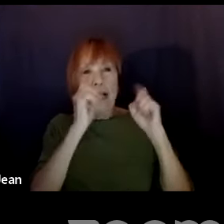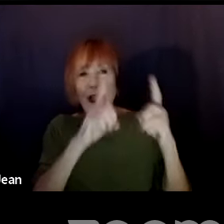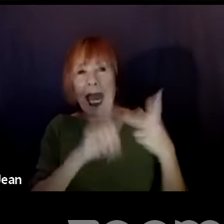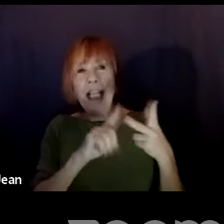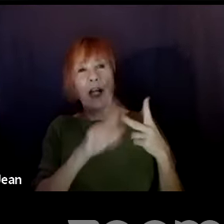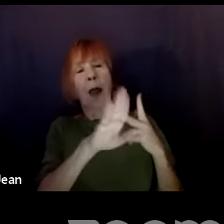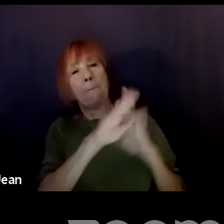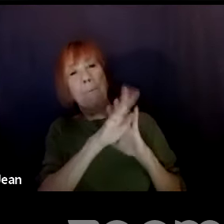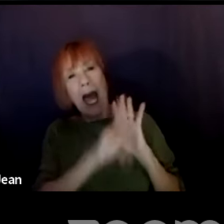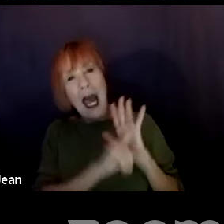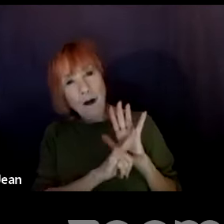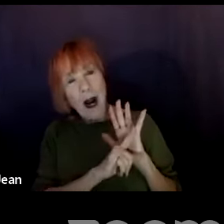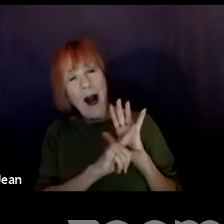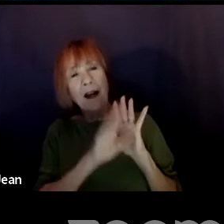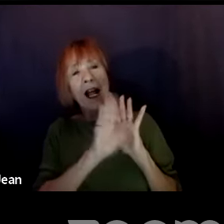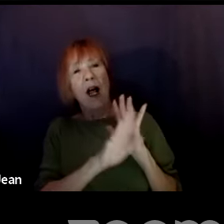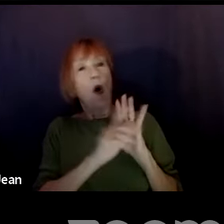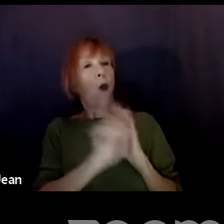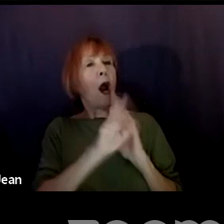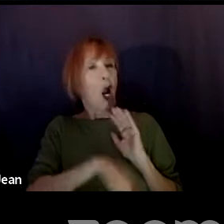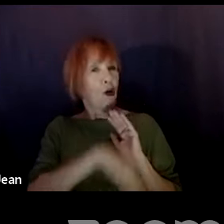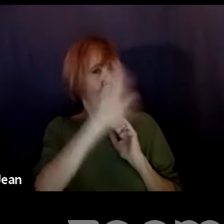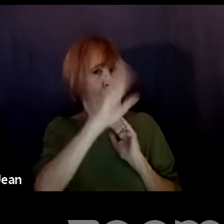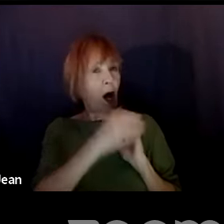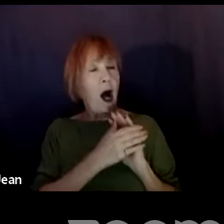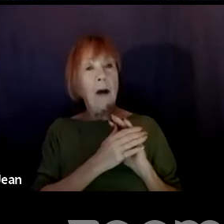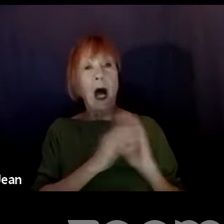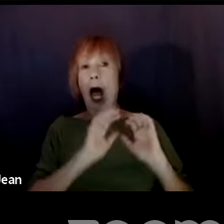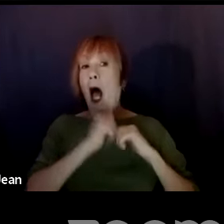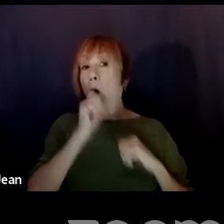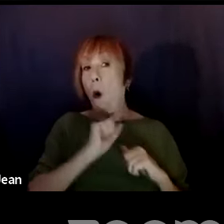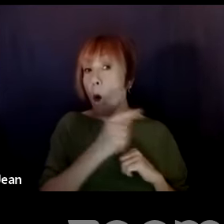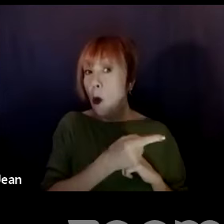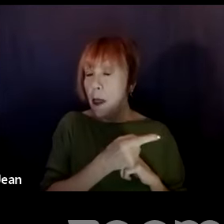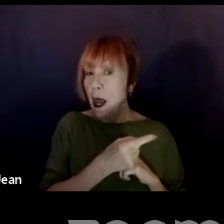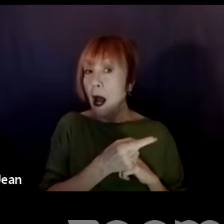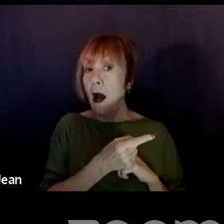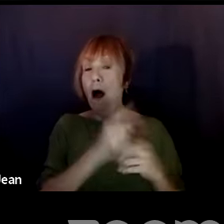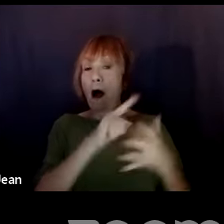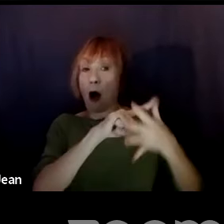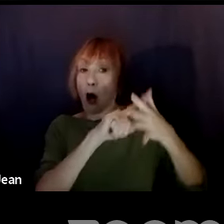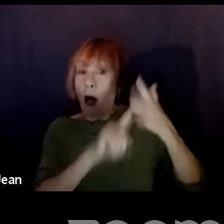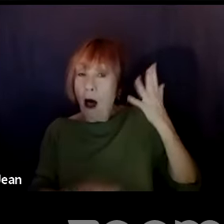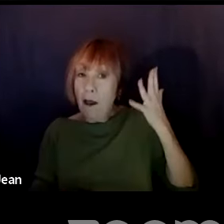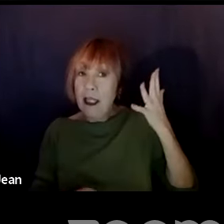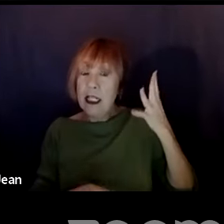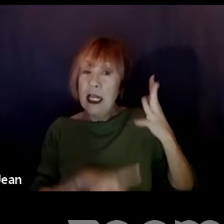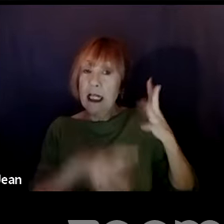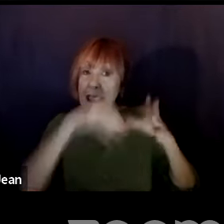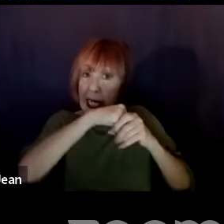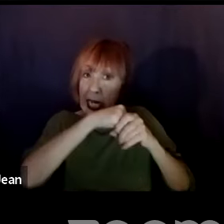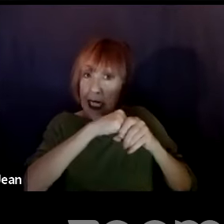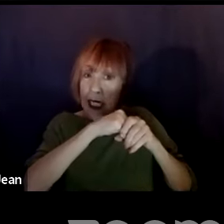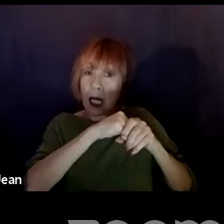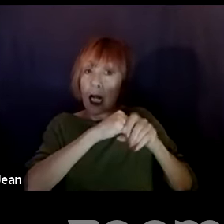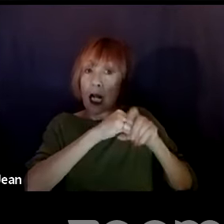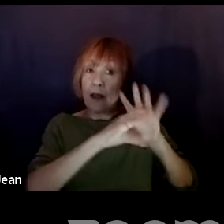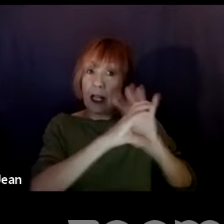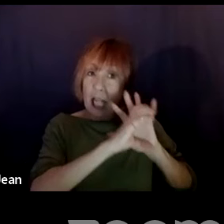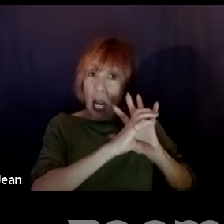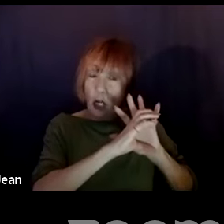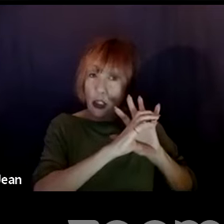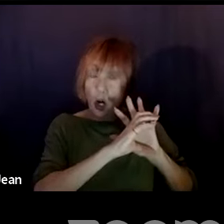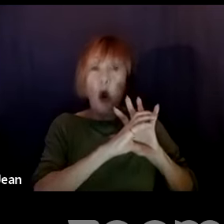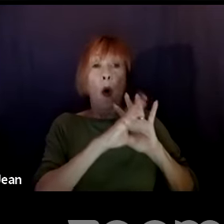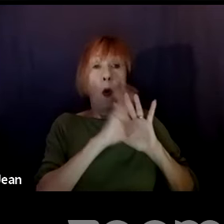um, where they grew up, how old they are, all the things that make up a character, uh, also form